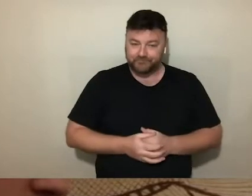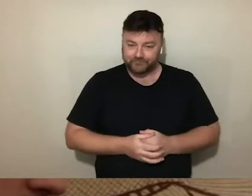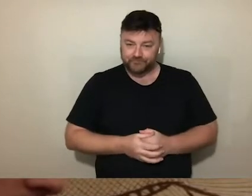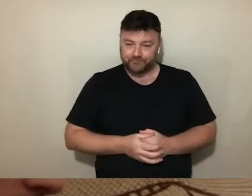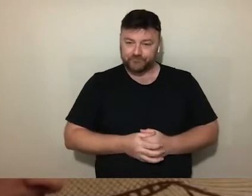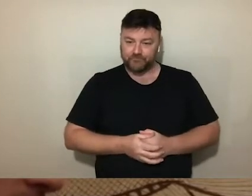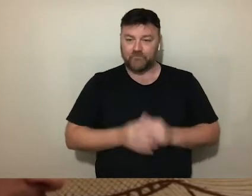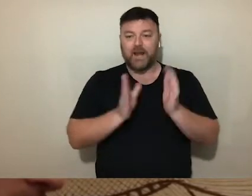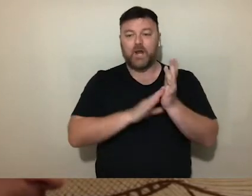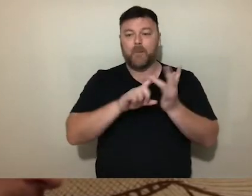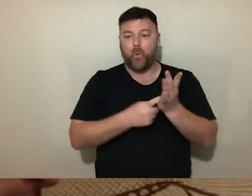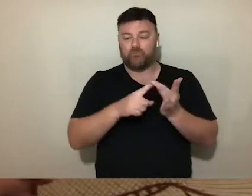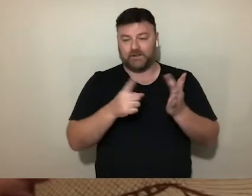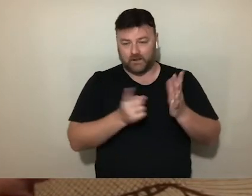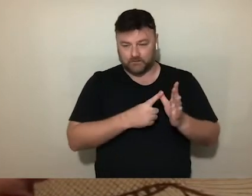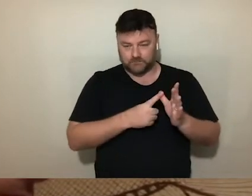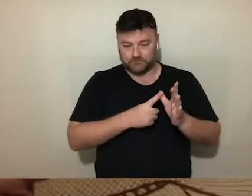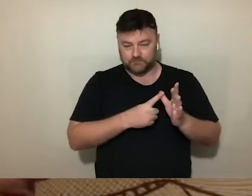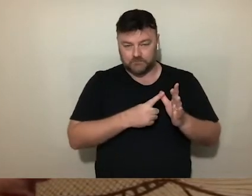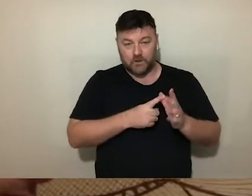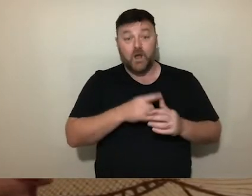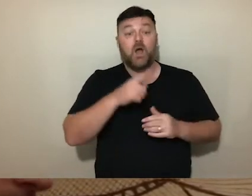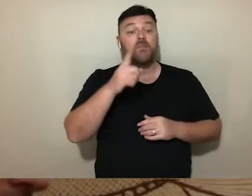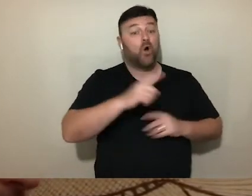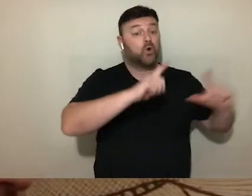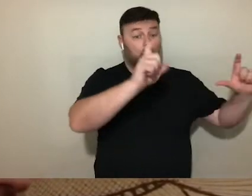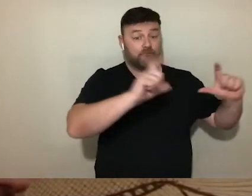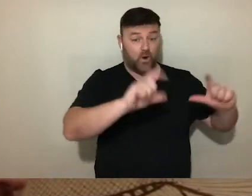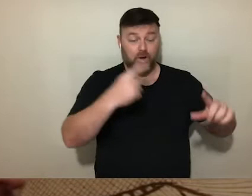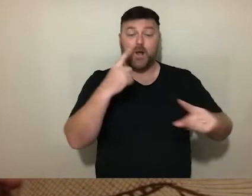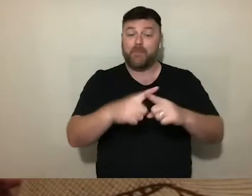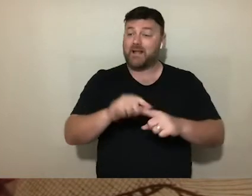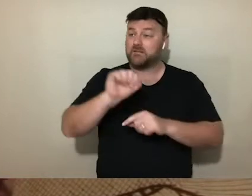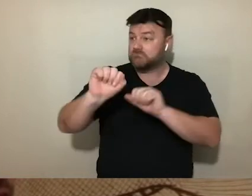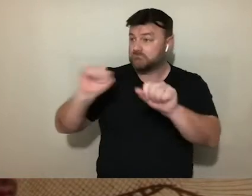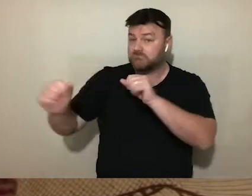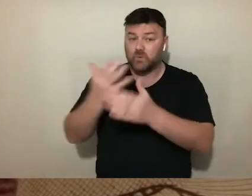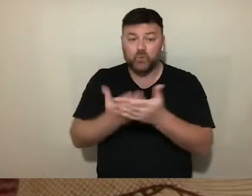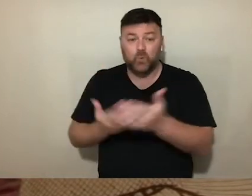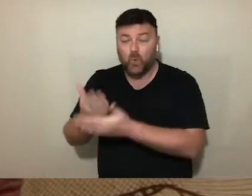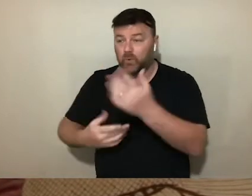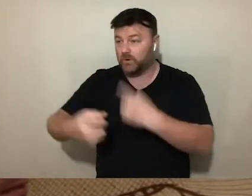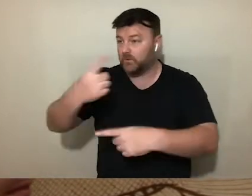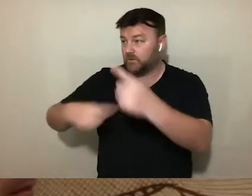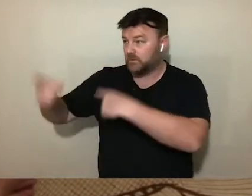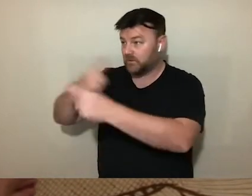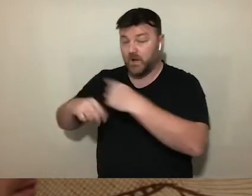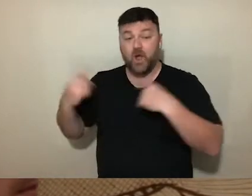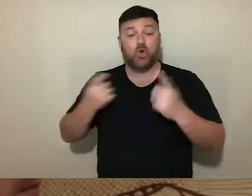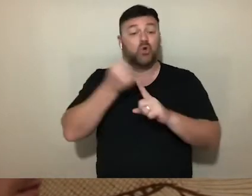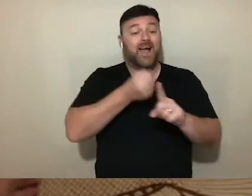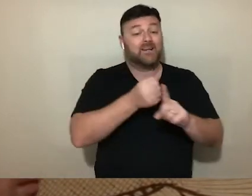In conjunction with this visual data, direct testimonies of NGOs, workers, volunteers, and activists who operated in the